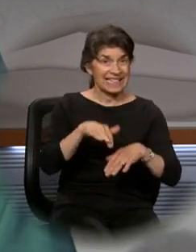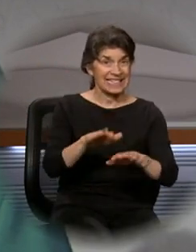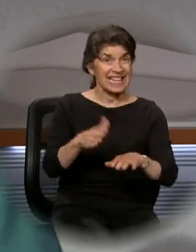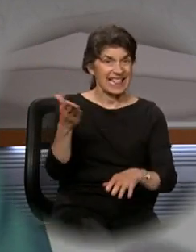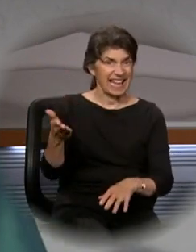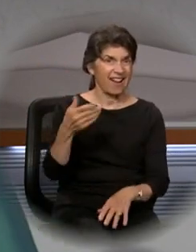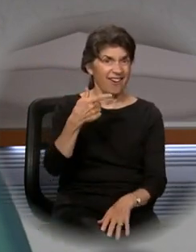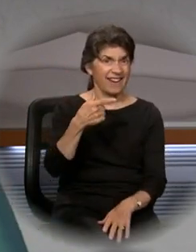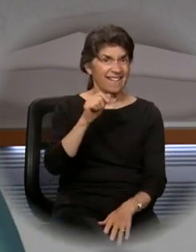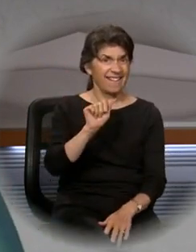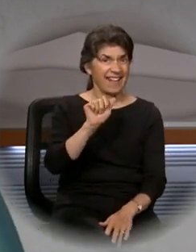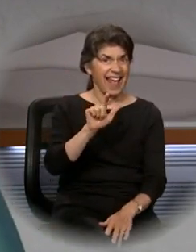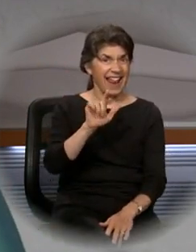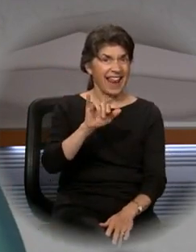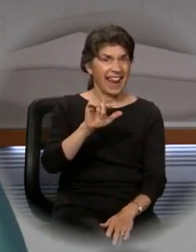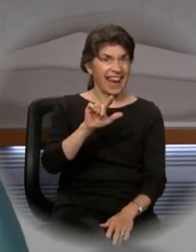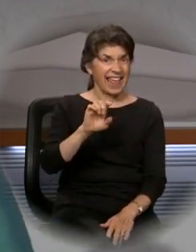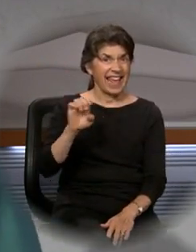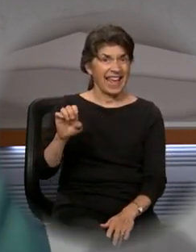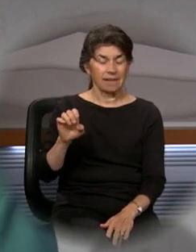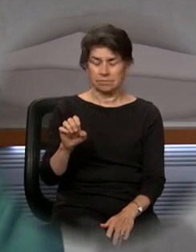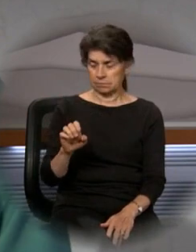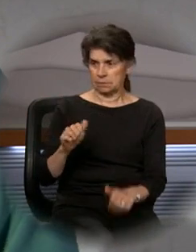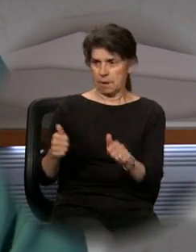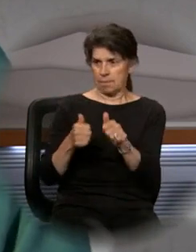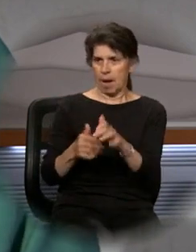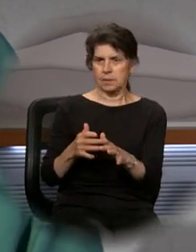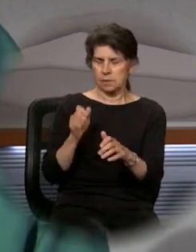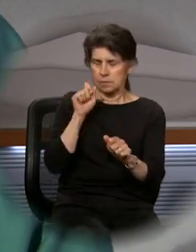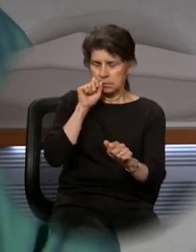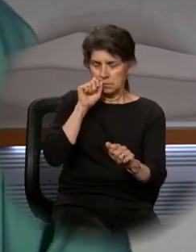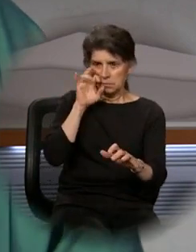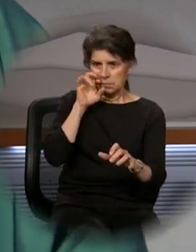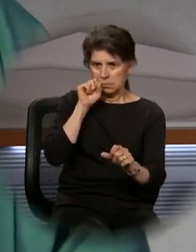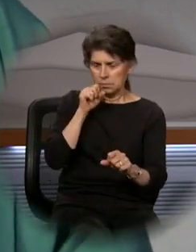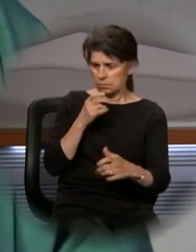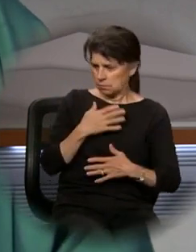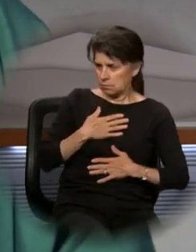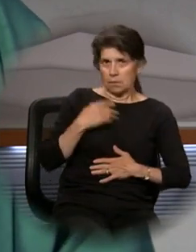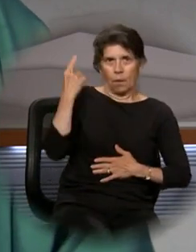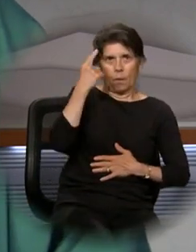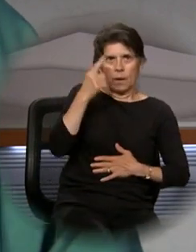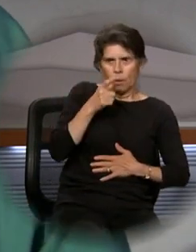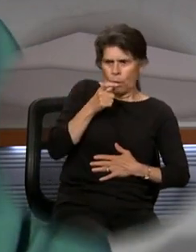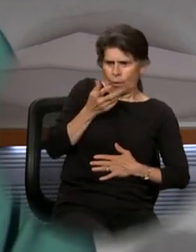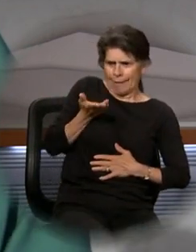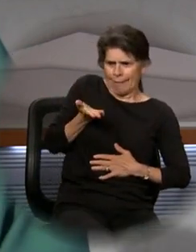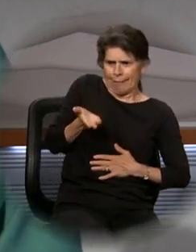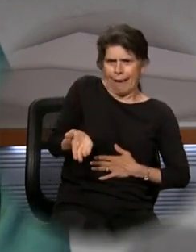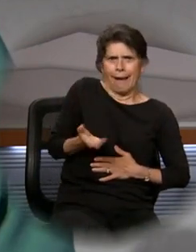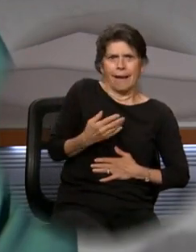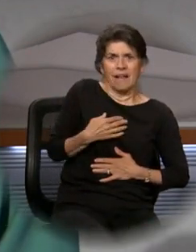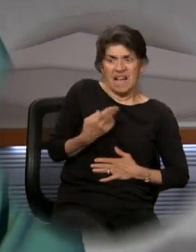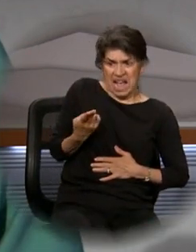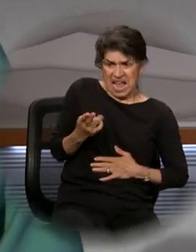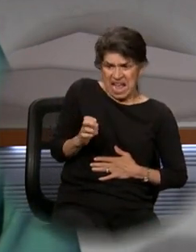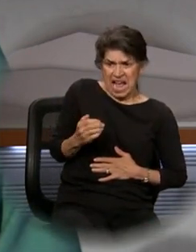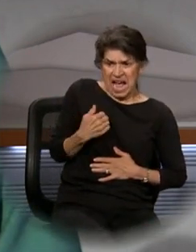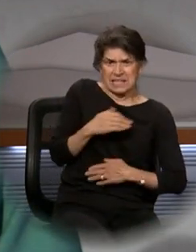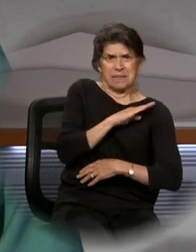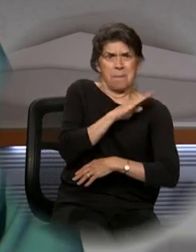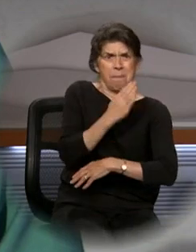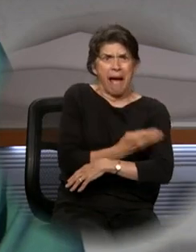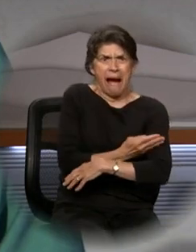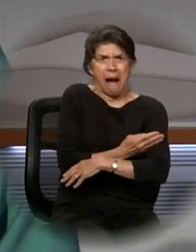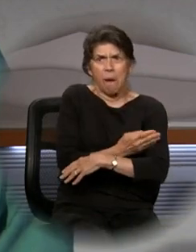And to the amazement of the disciples, they, again, were wondering, who is this that even he has the power